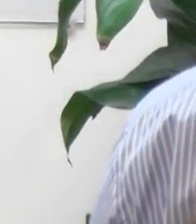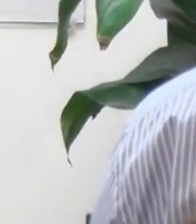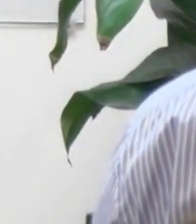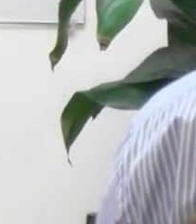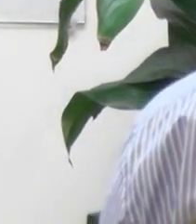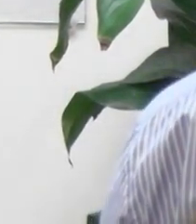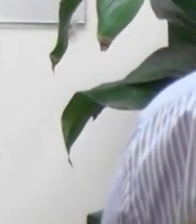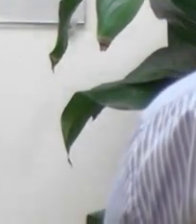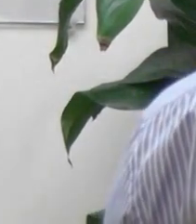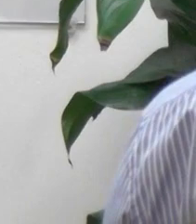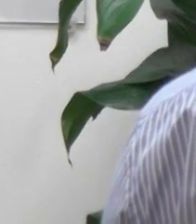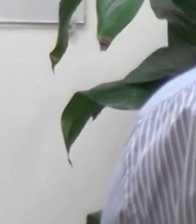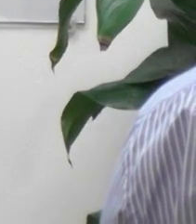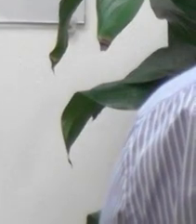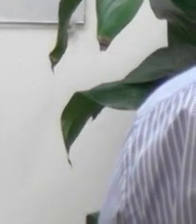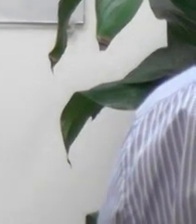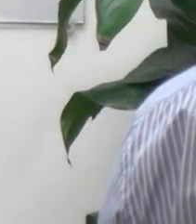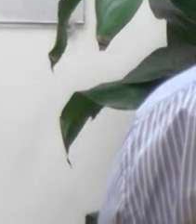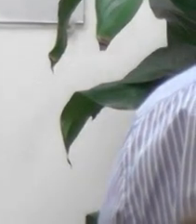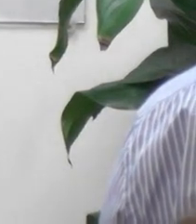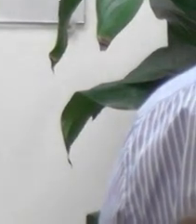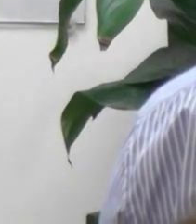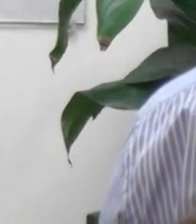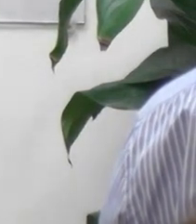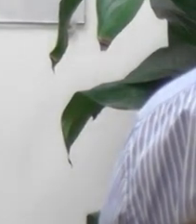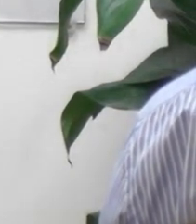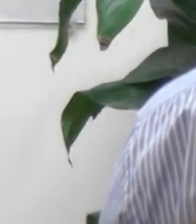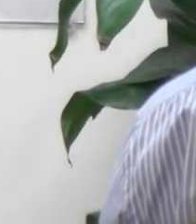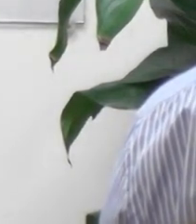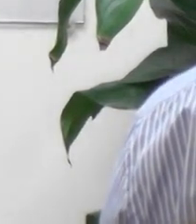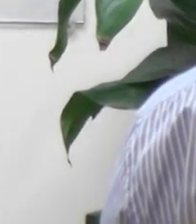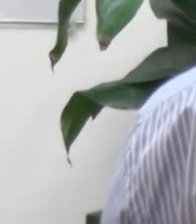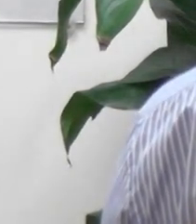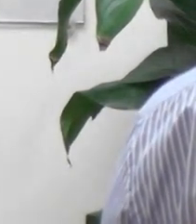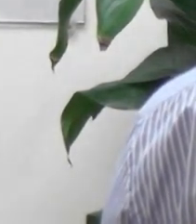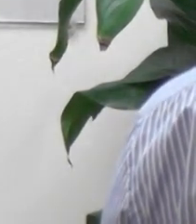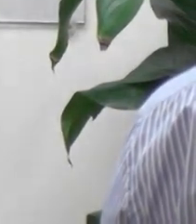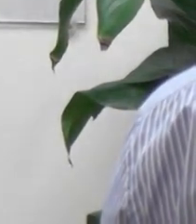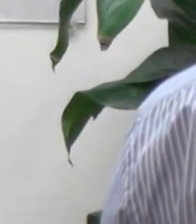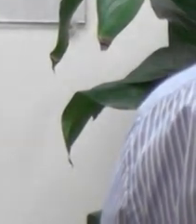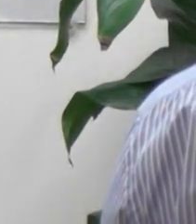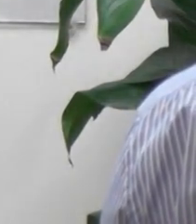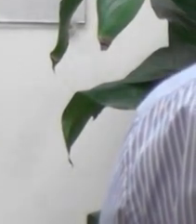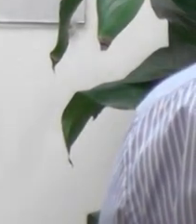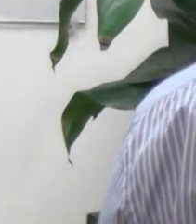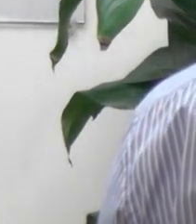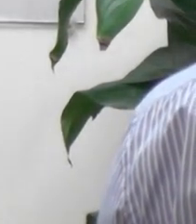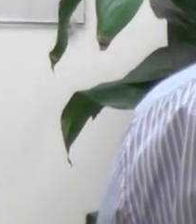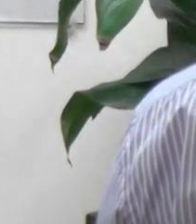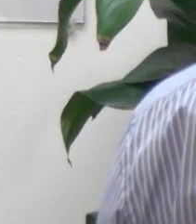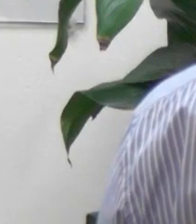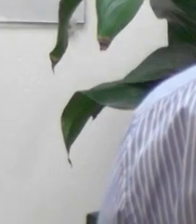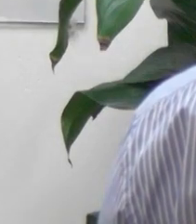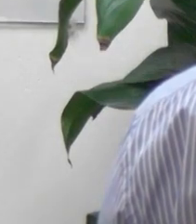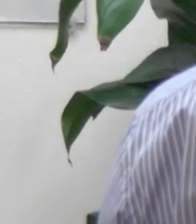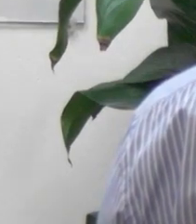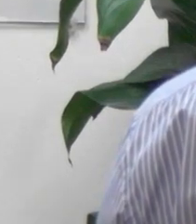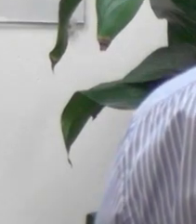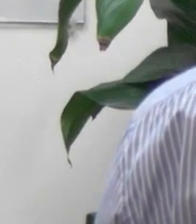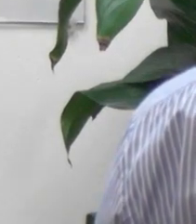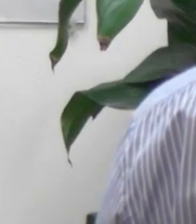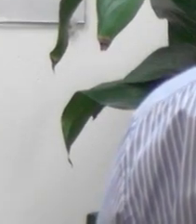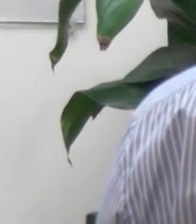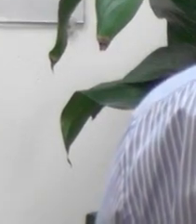Spirit and Jesus he opened up the veil, ripped the veil there's a song that says beyond the veil I want to enter